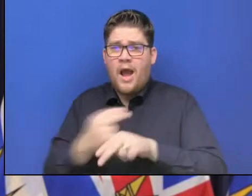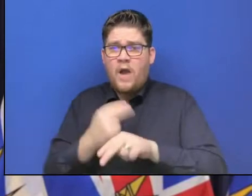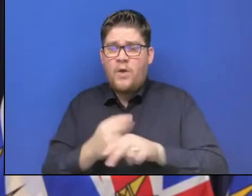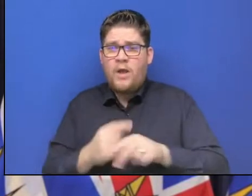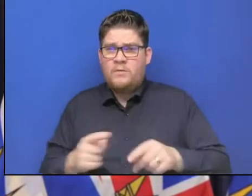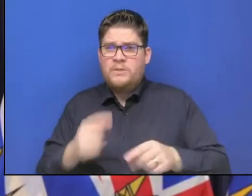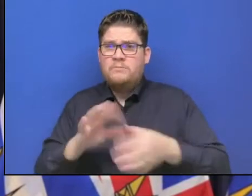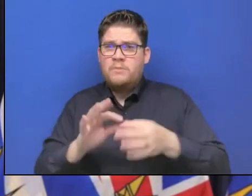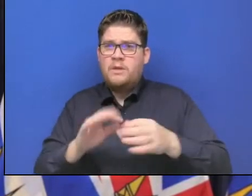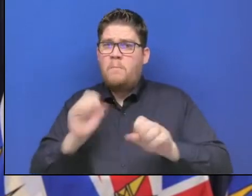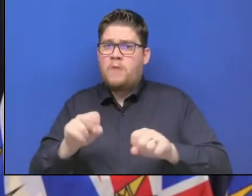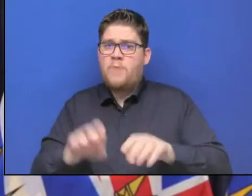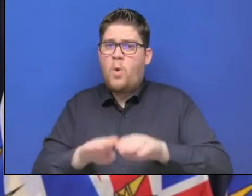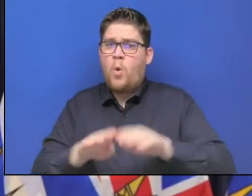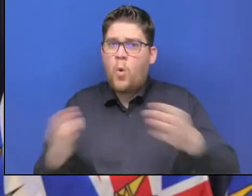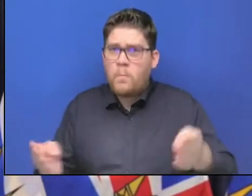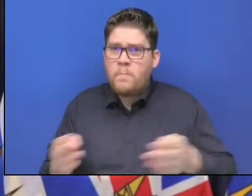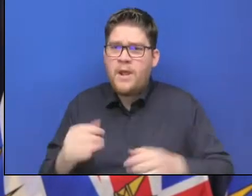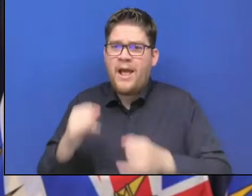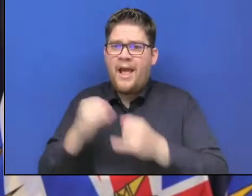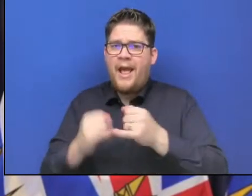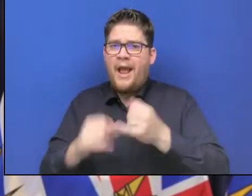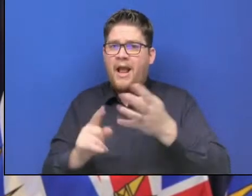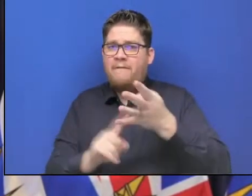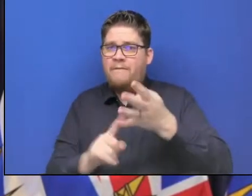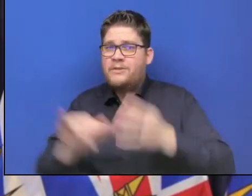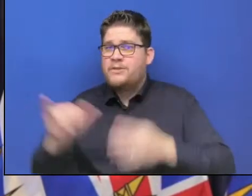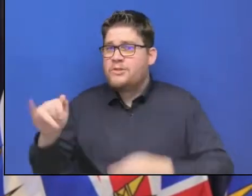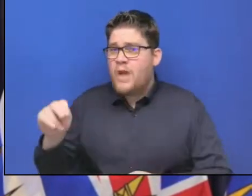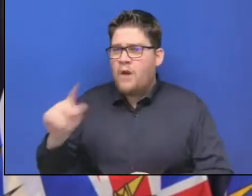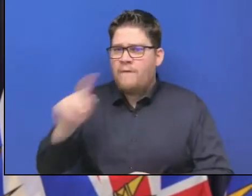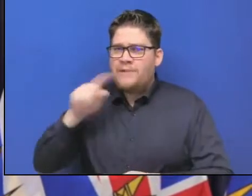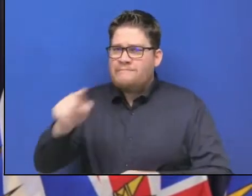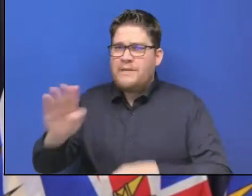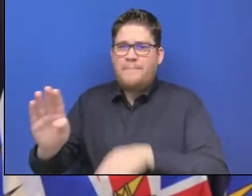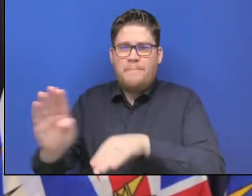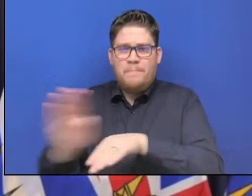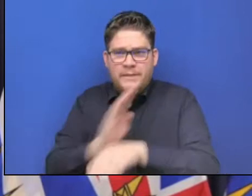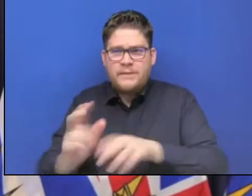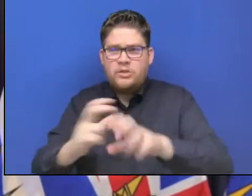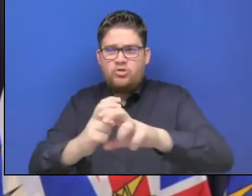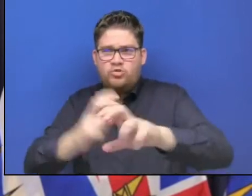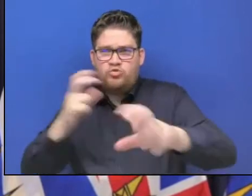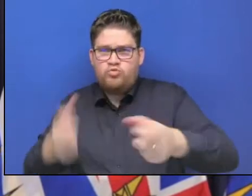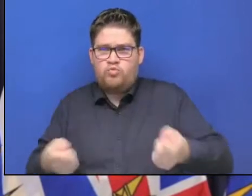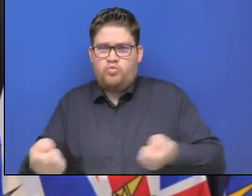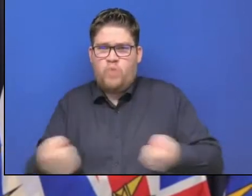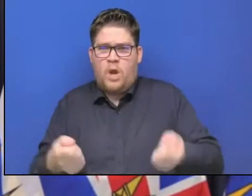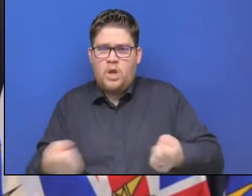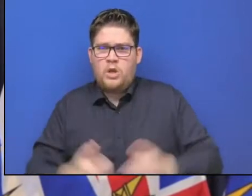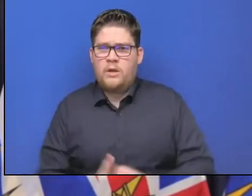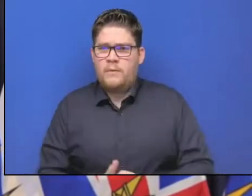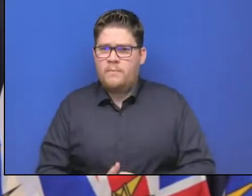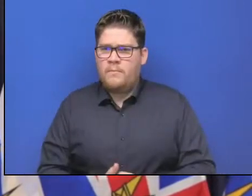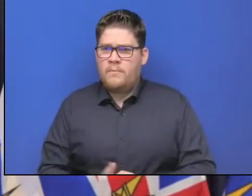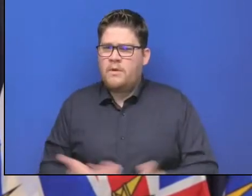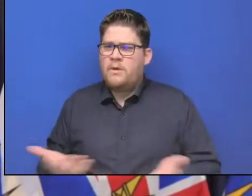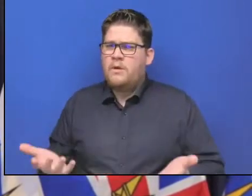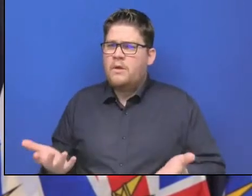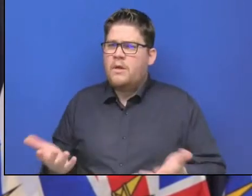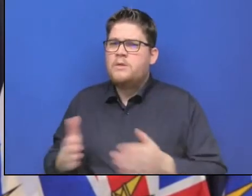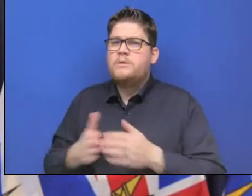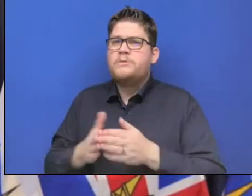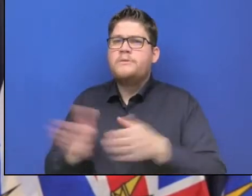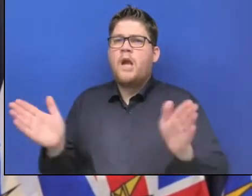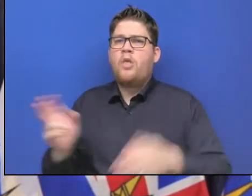vehicles through that span? And is there any sense of the cost of the repairs between now and the end of January, just to get it to that